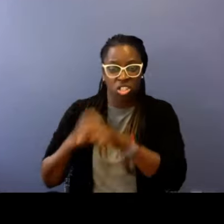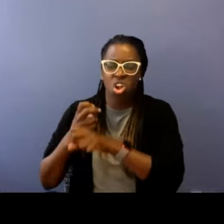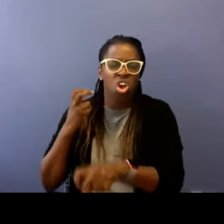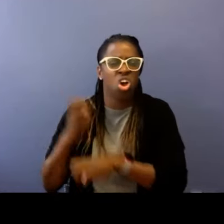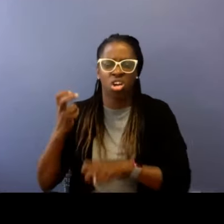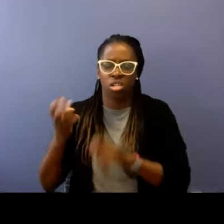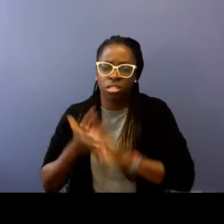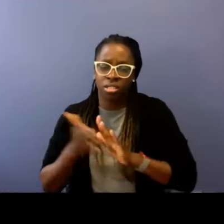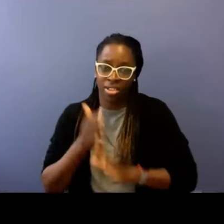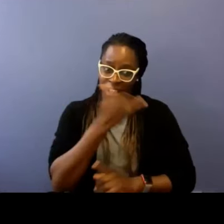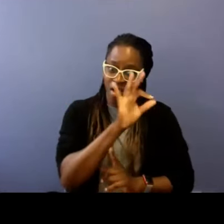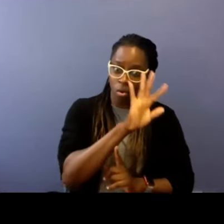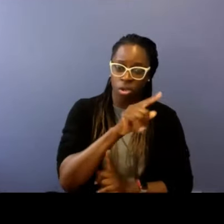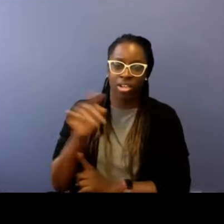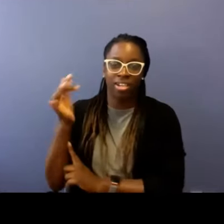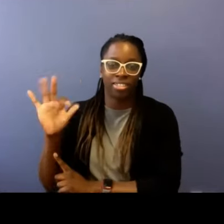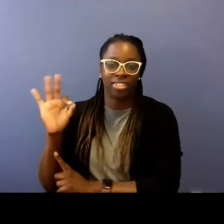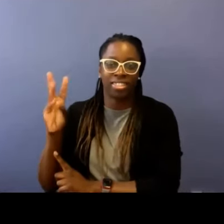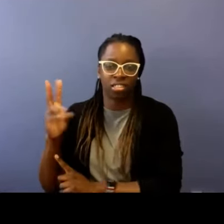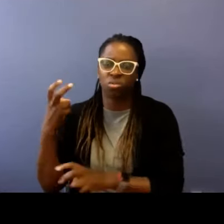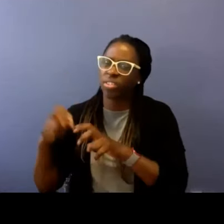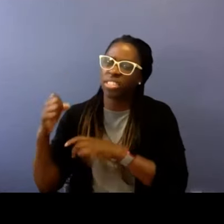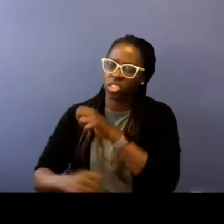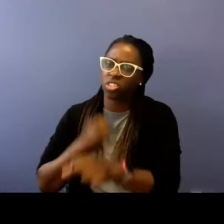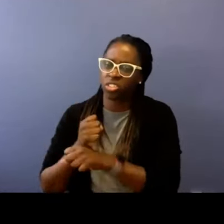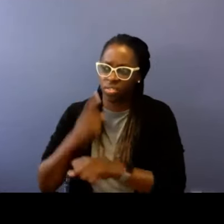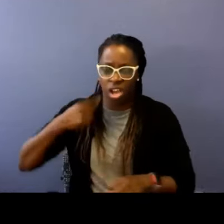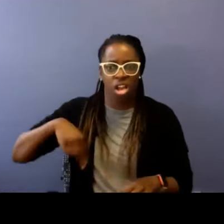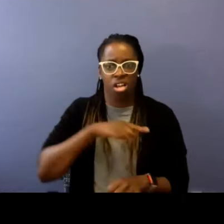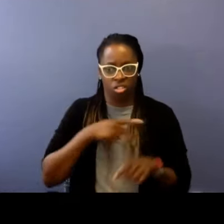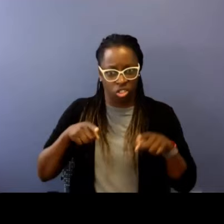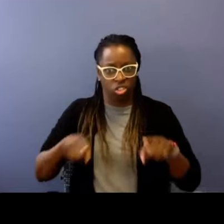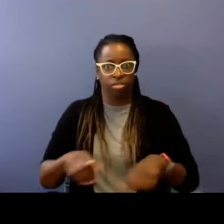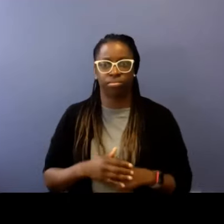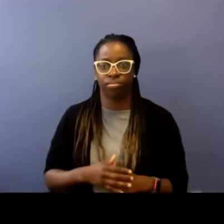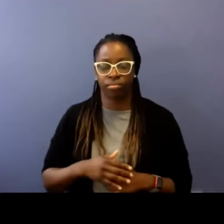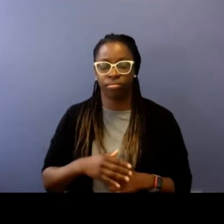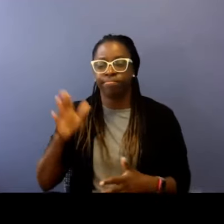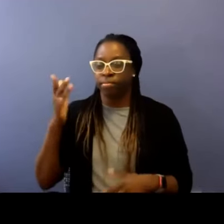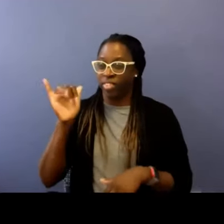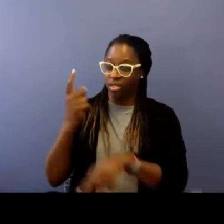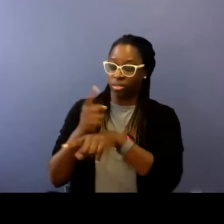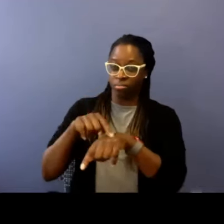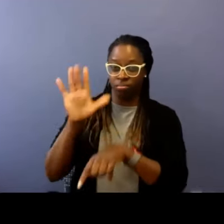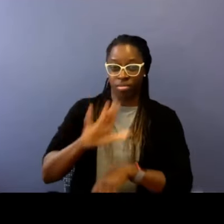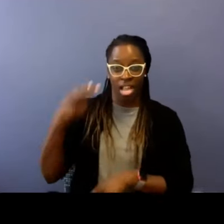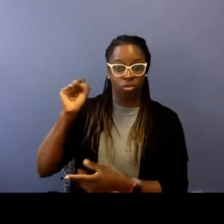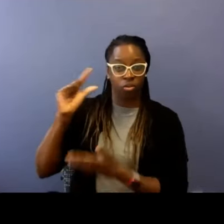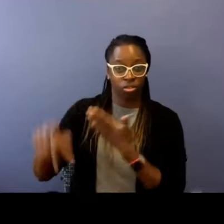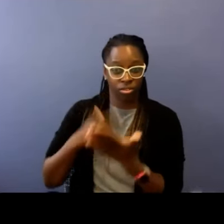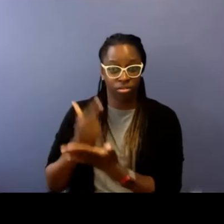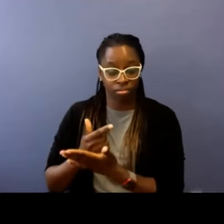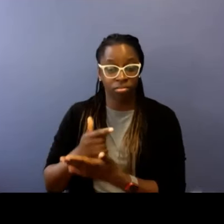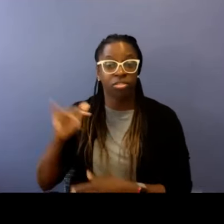You know, the hardest years were really running from 94 to 96 were the roughest years for us during all of this. You know, that was right at the,